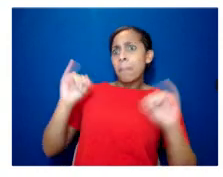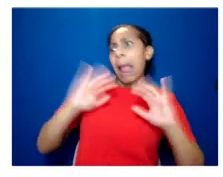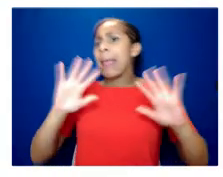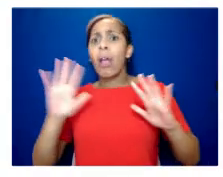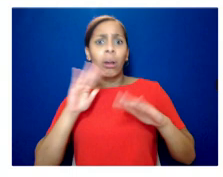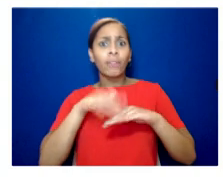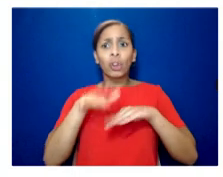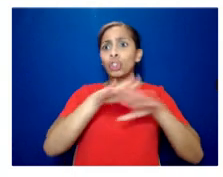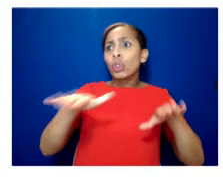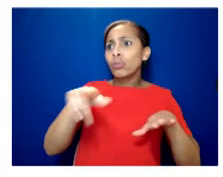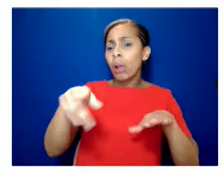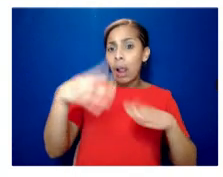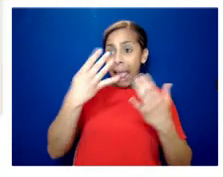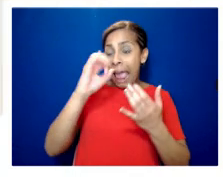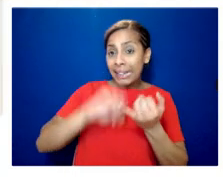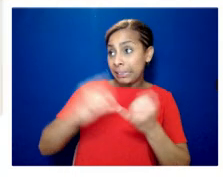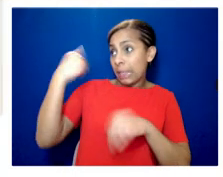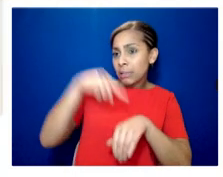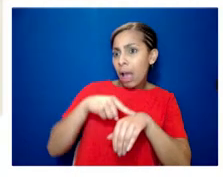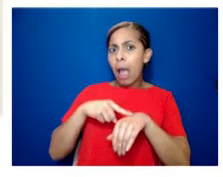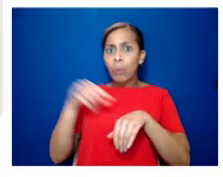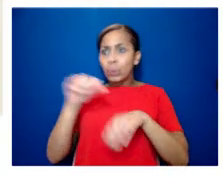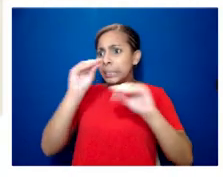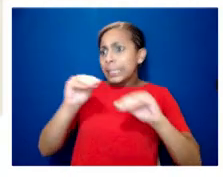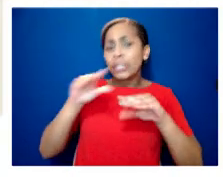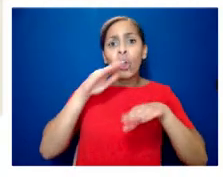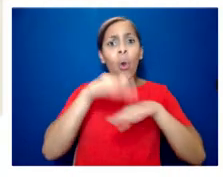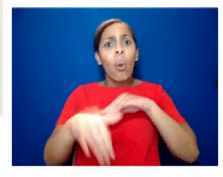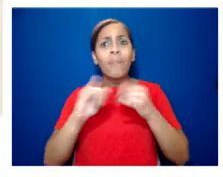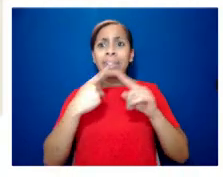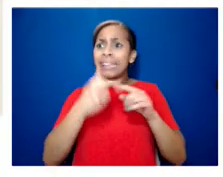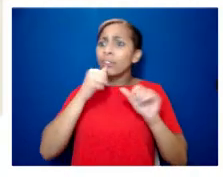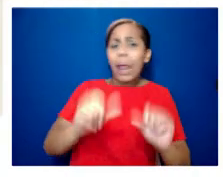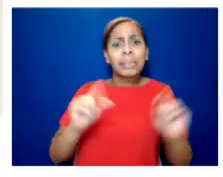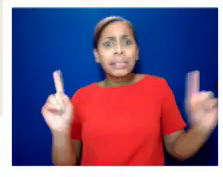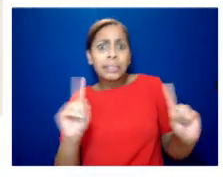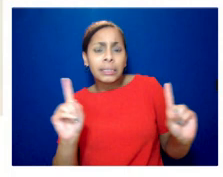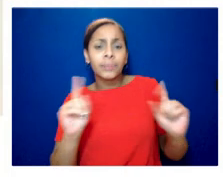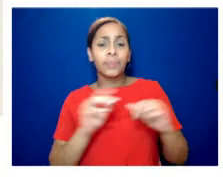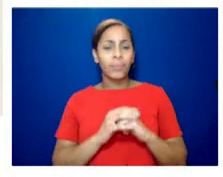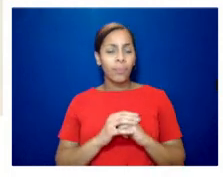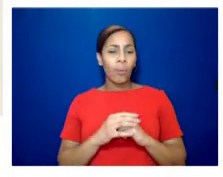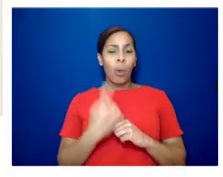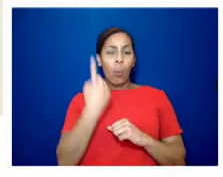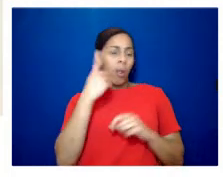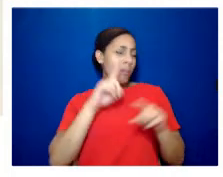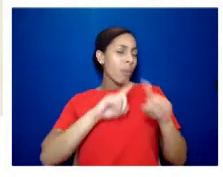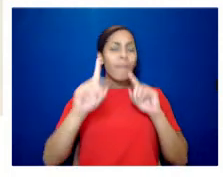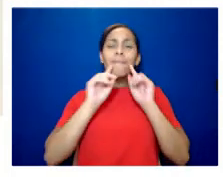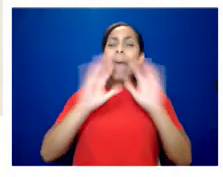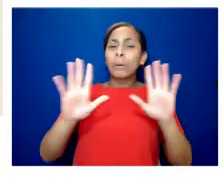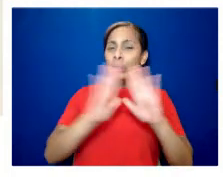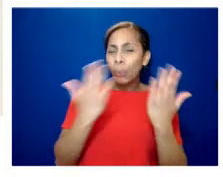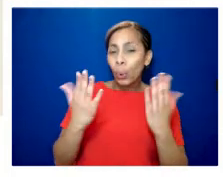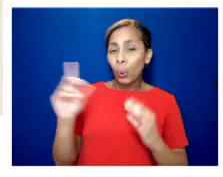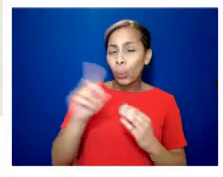taught around sexuality and perhaps the most famous or notorious um of these is a book called jenny